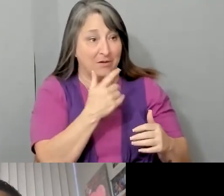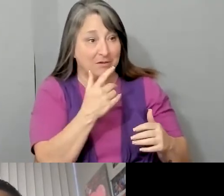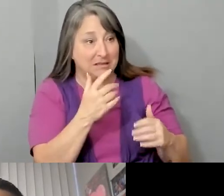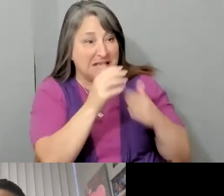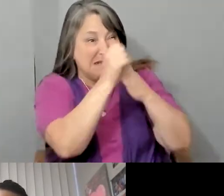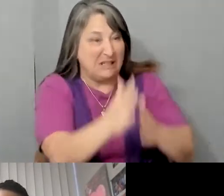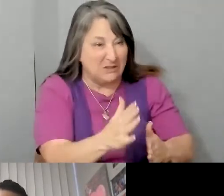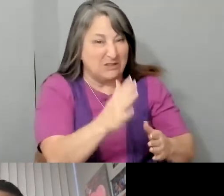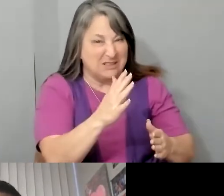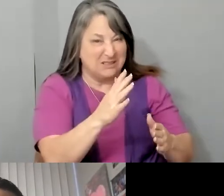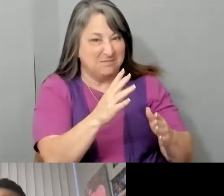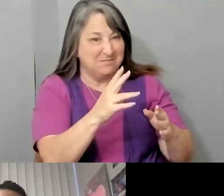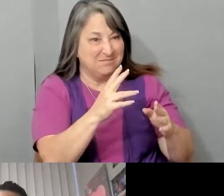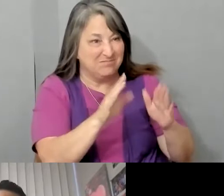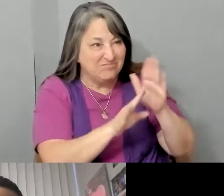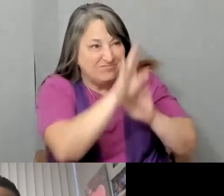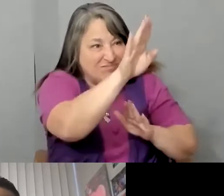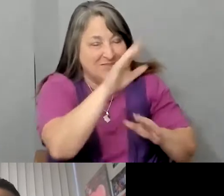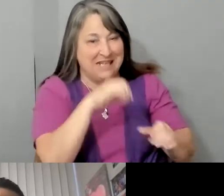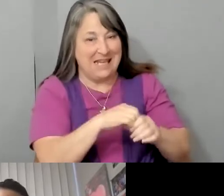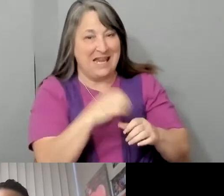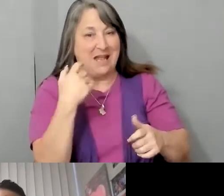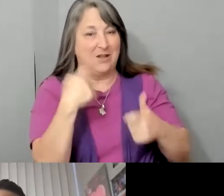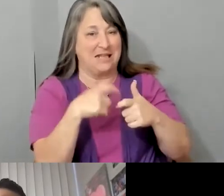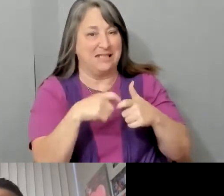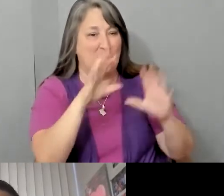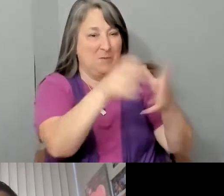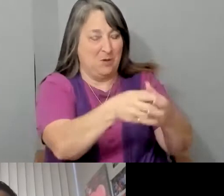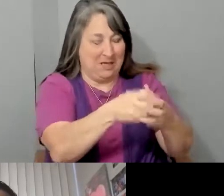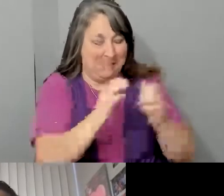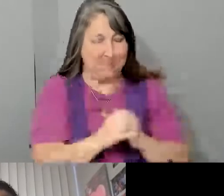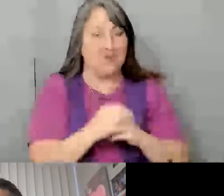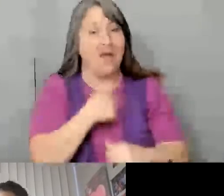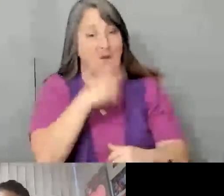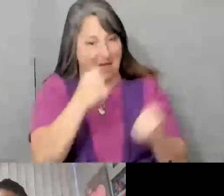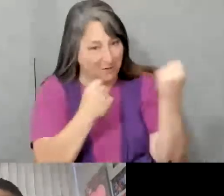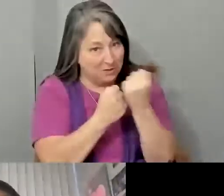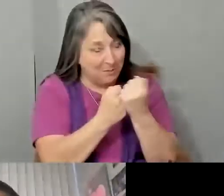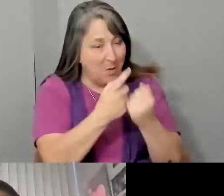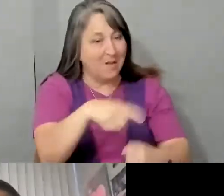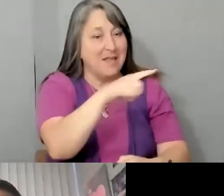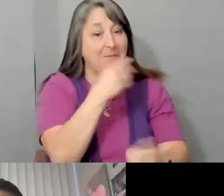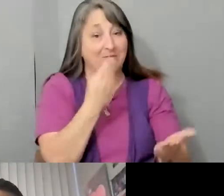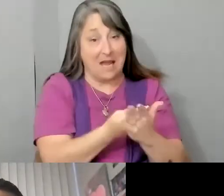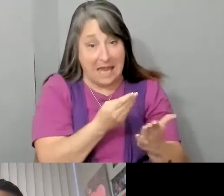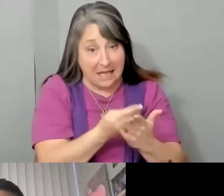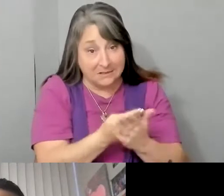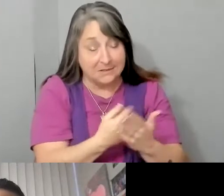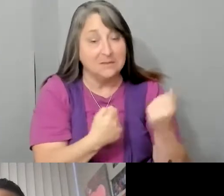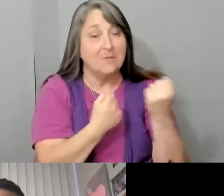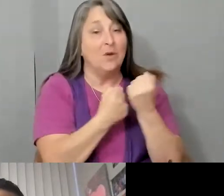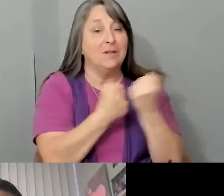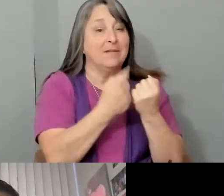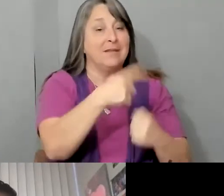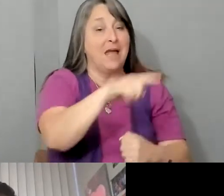terms of also, you know, with that aspect, we have to support them financially. We have to